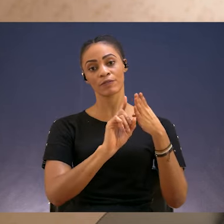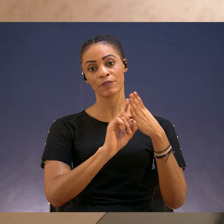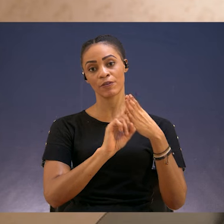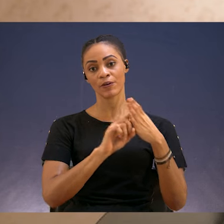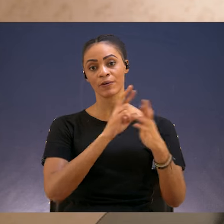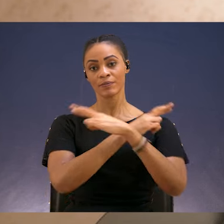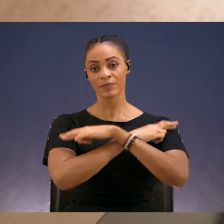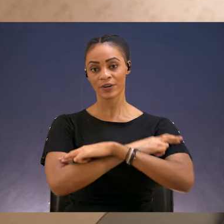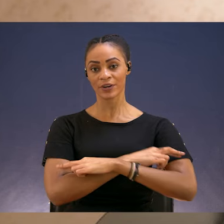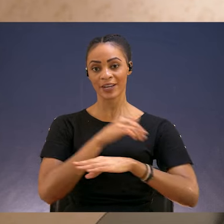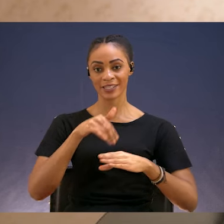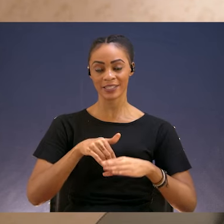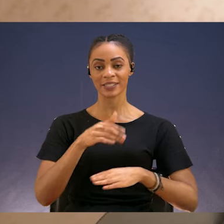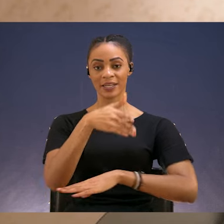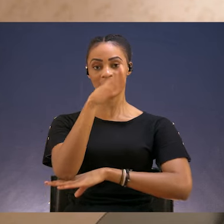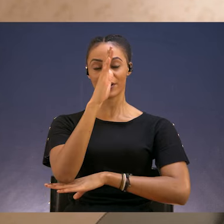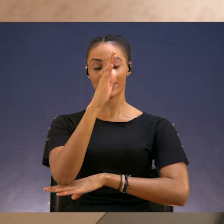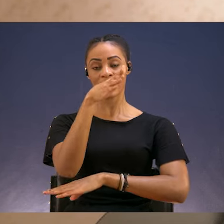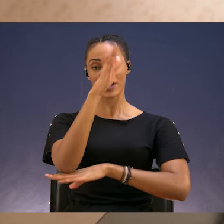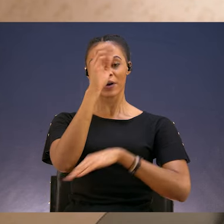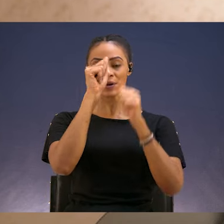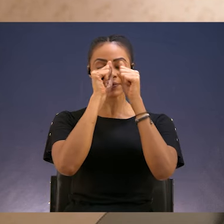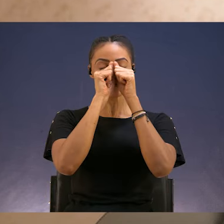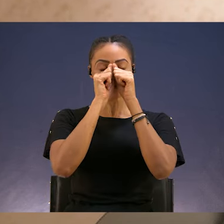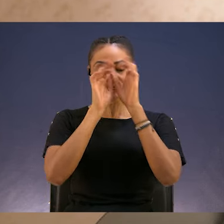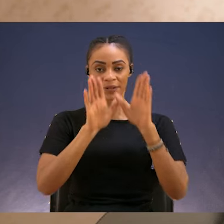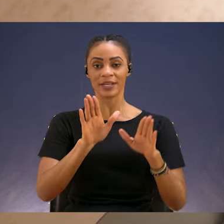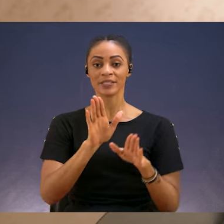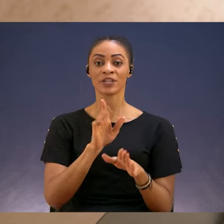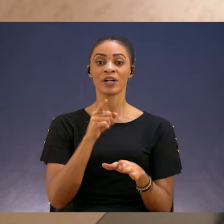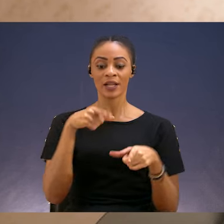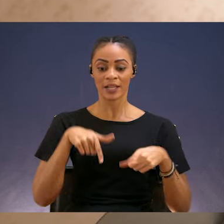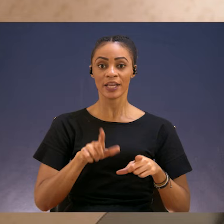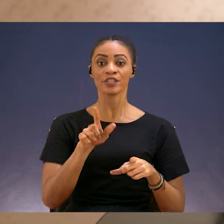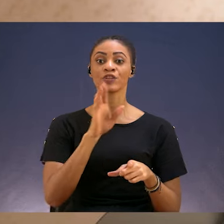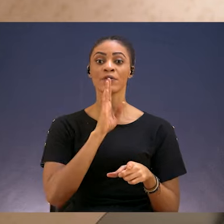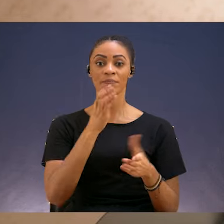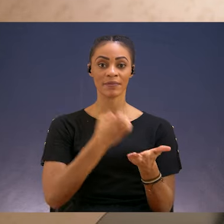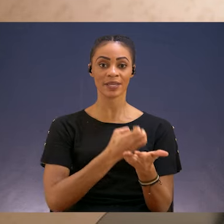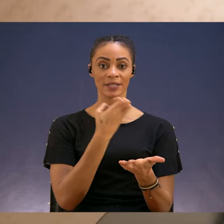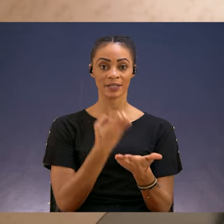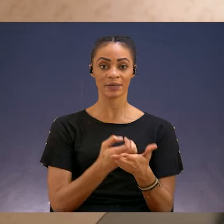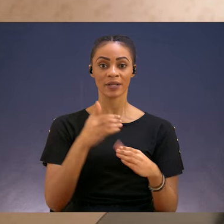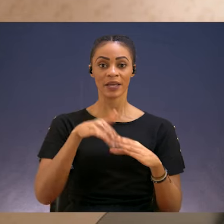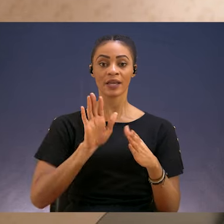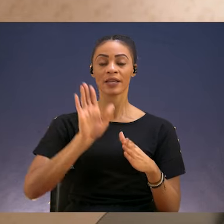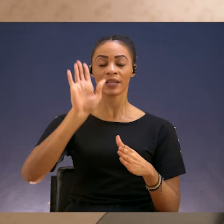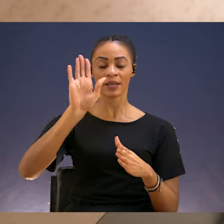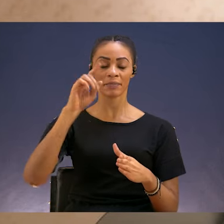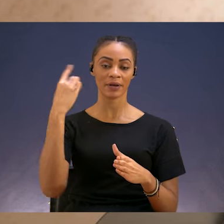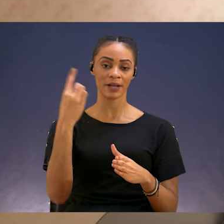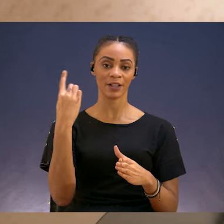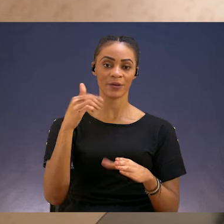rest in the Lord. May God give you an amazing week, and may the Lord bless you. May you be established in him,